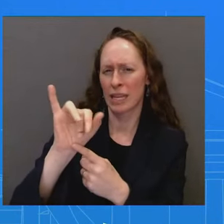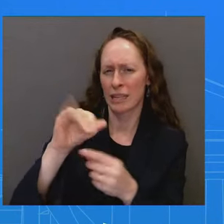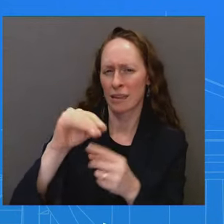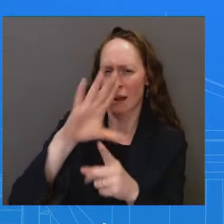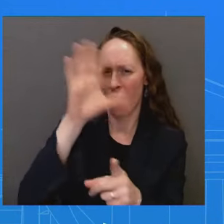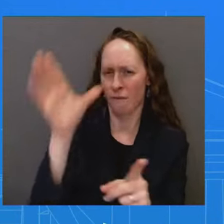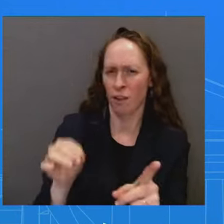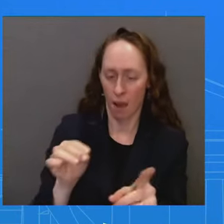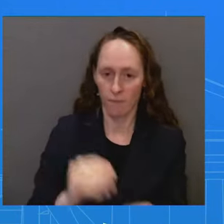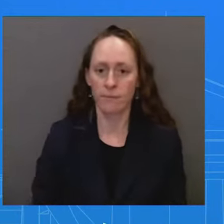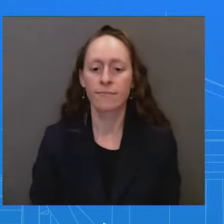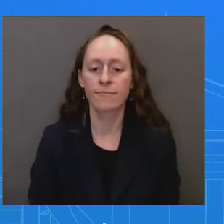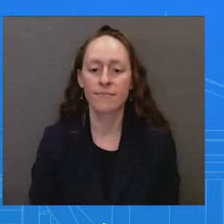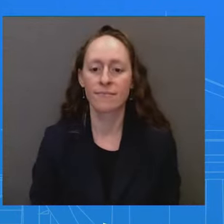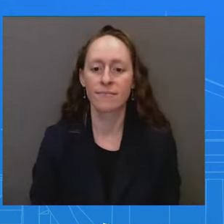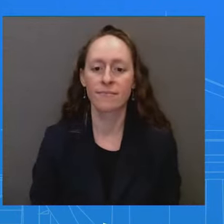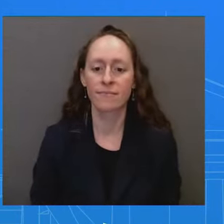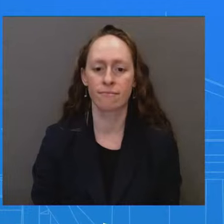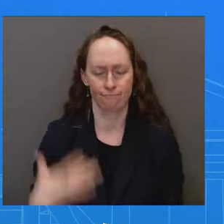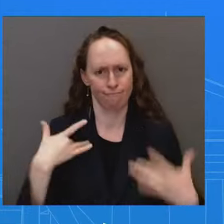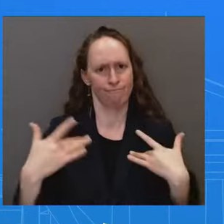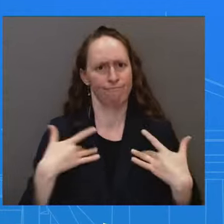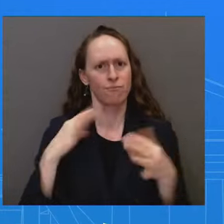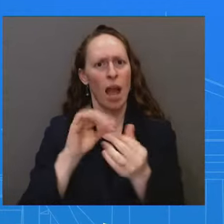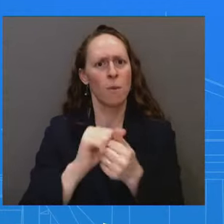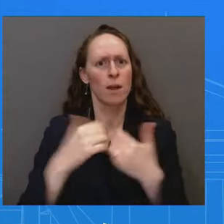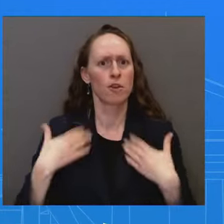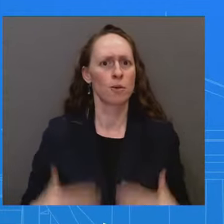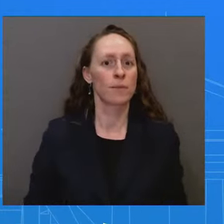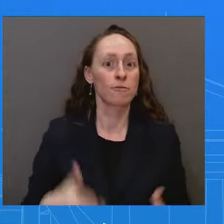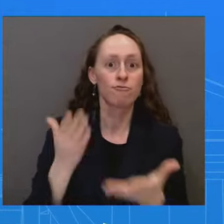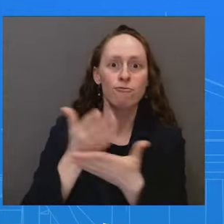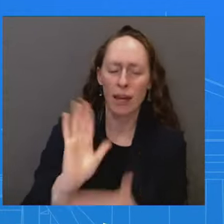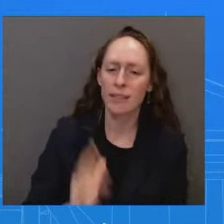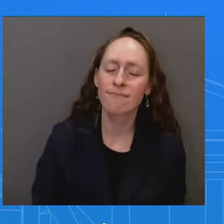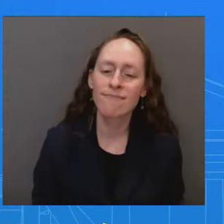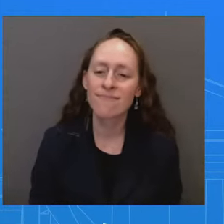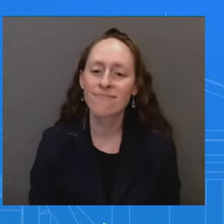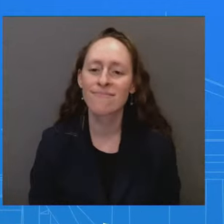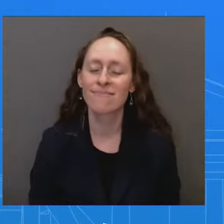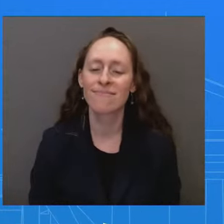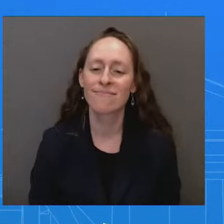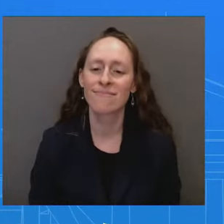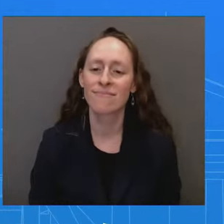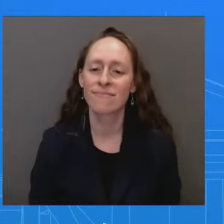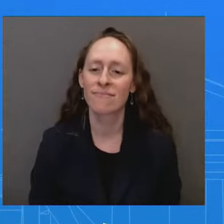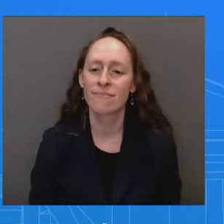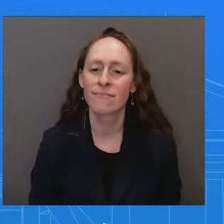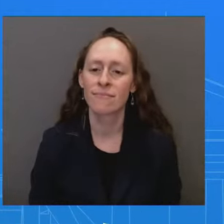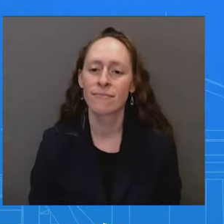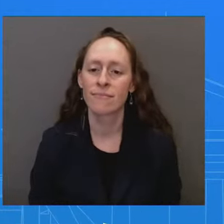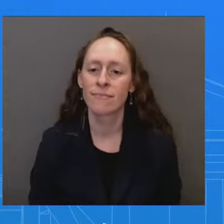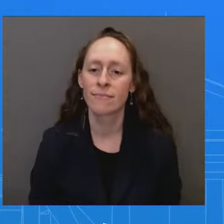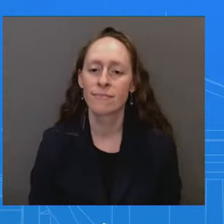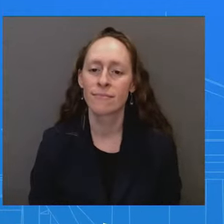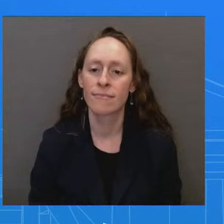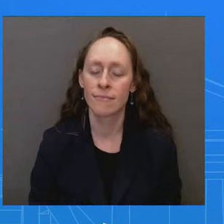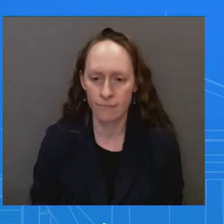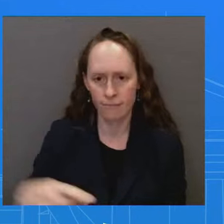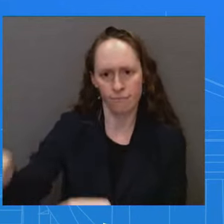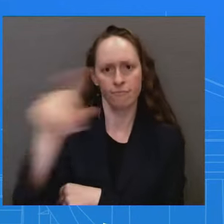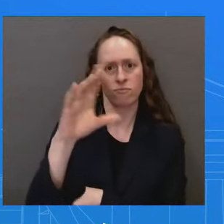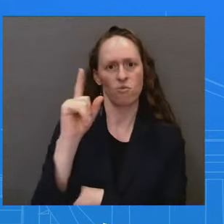Yeah. So, more than a hundred journalists have been killed in Gaza by Israel. Isn't it perhaps contradictory or harmful